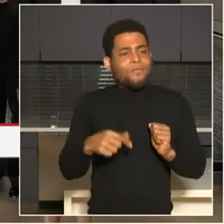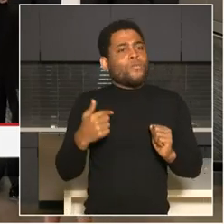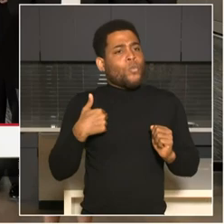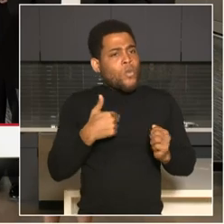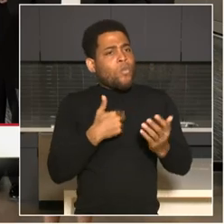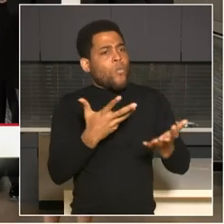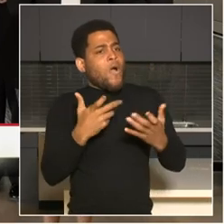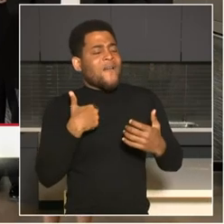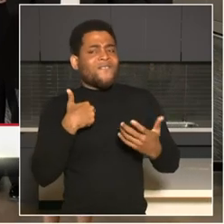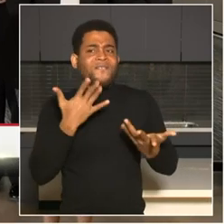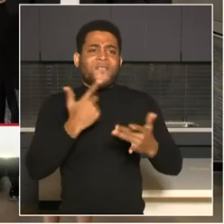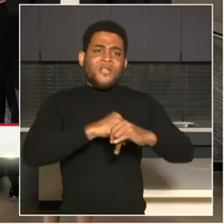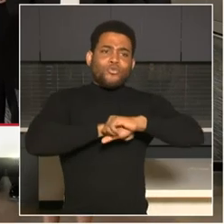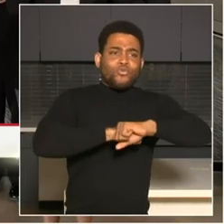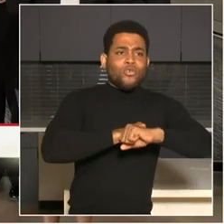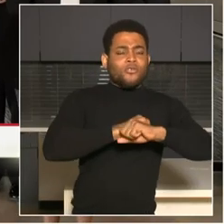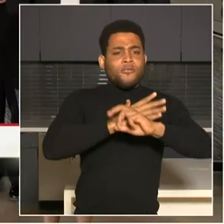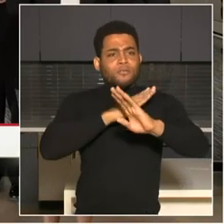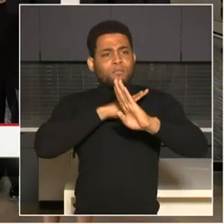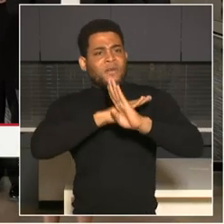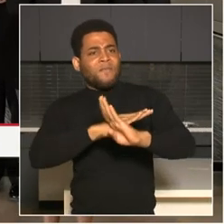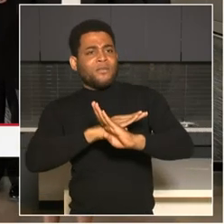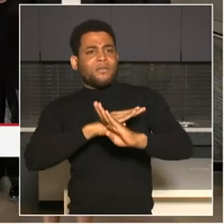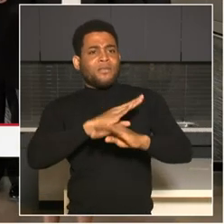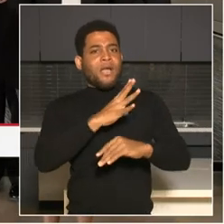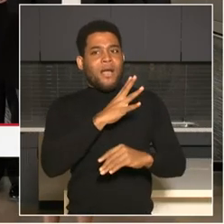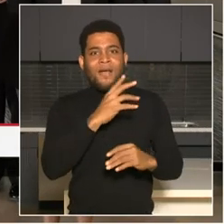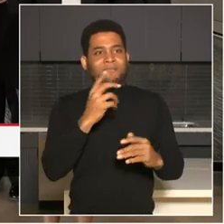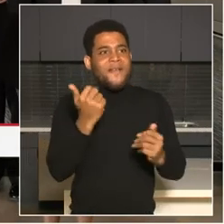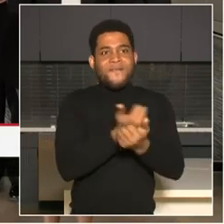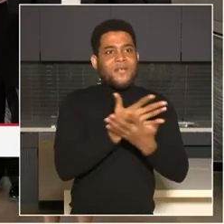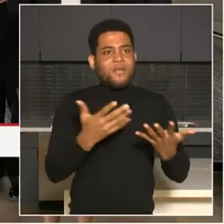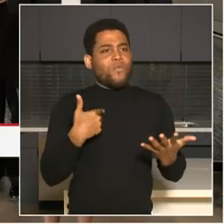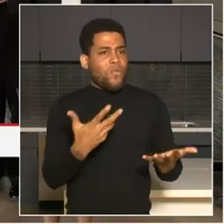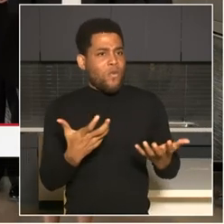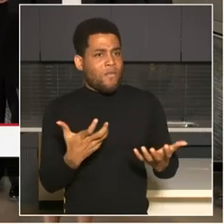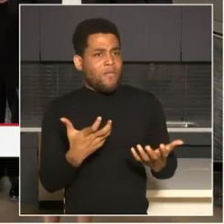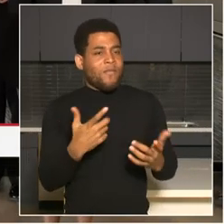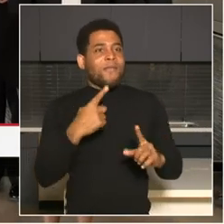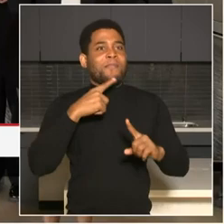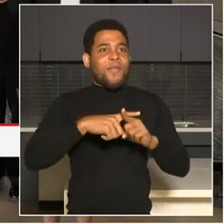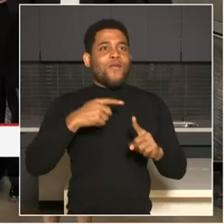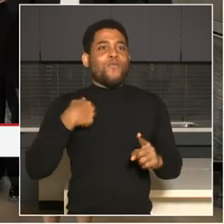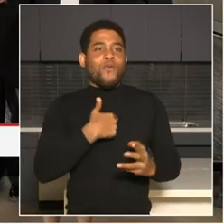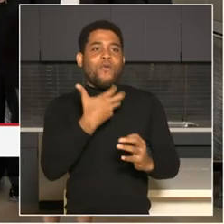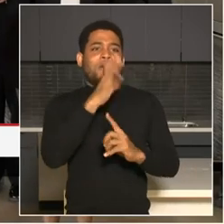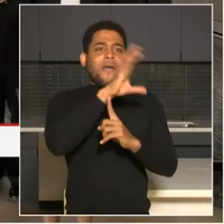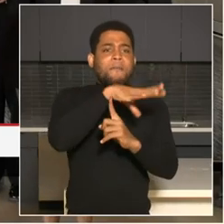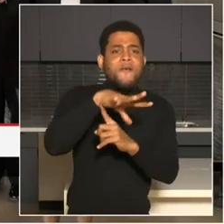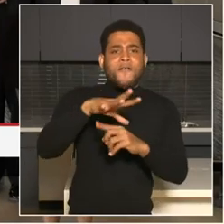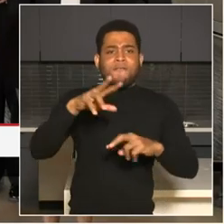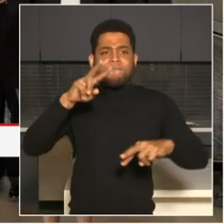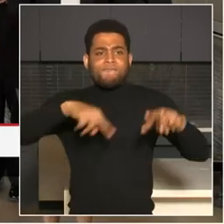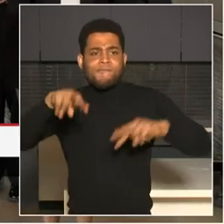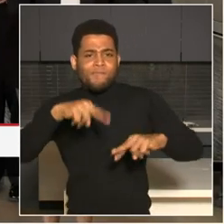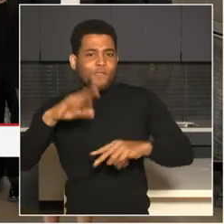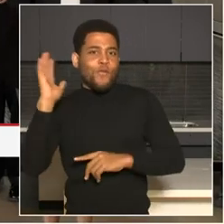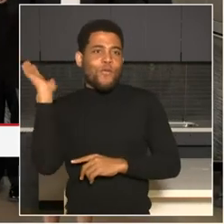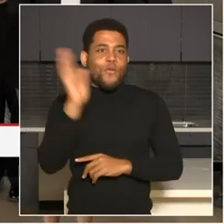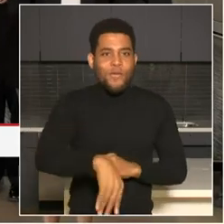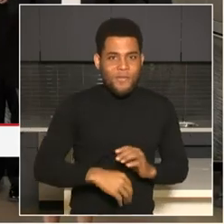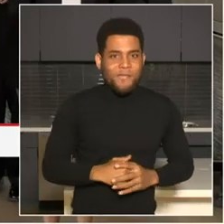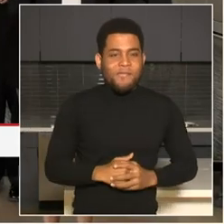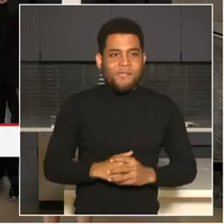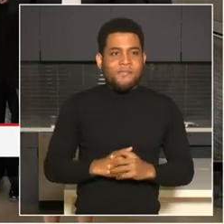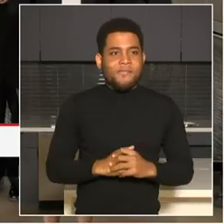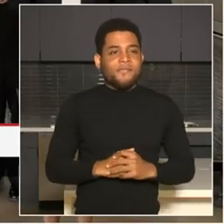this effort, uh, and we want as many, uh, eyes on the street as possible. And I, I, I should have mentioned earlier